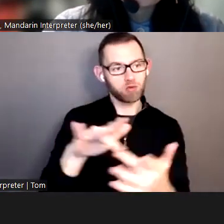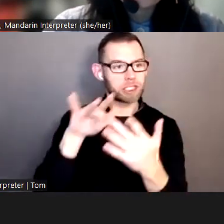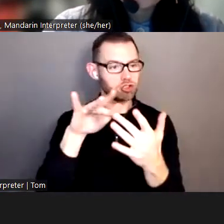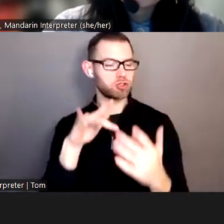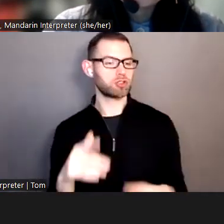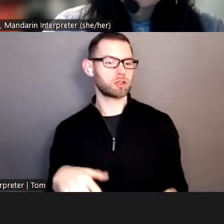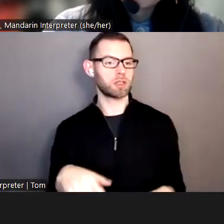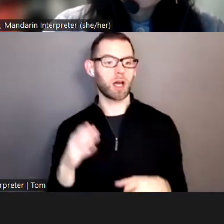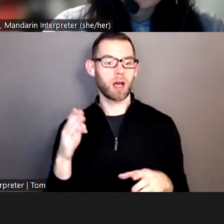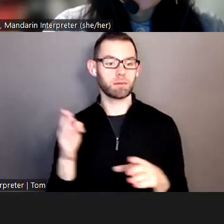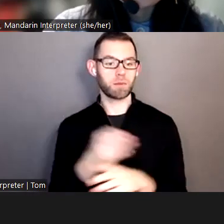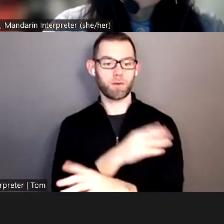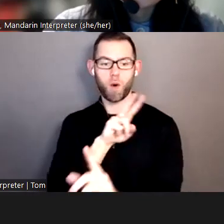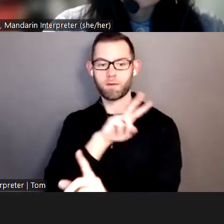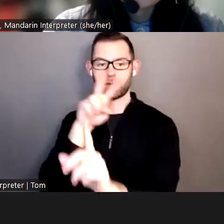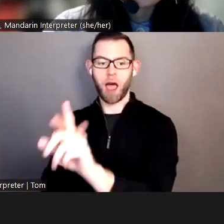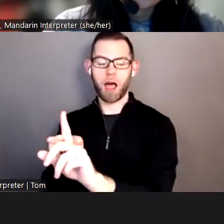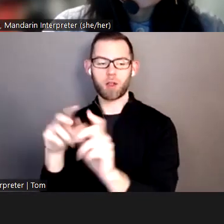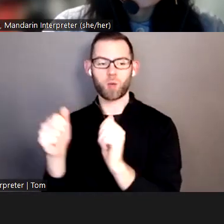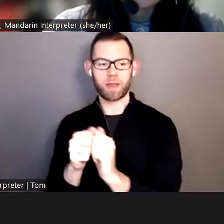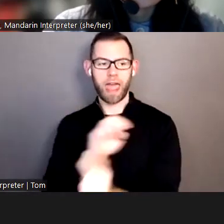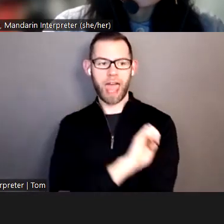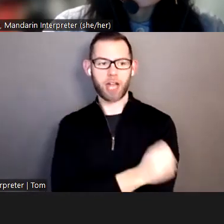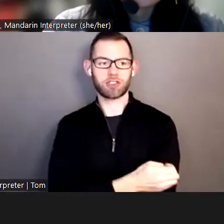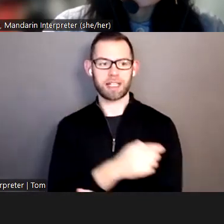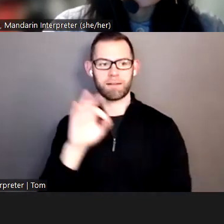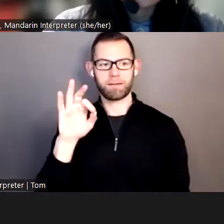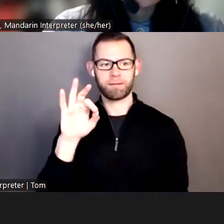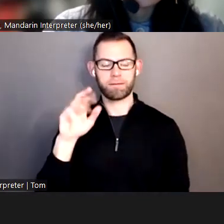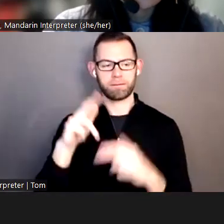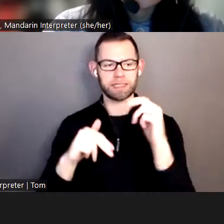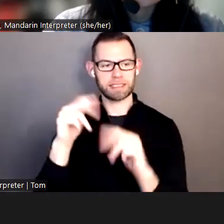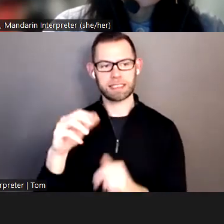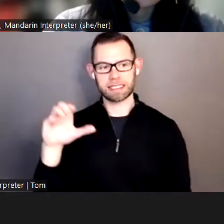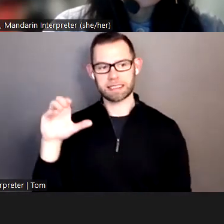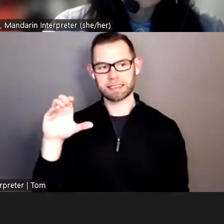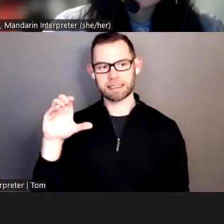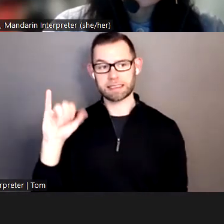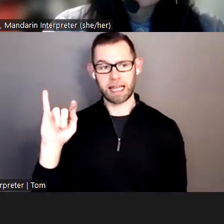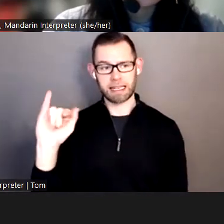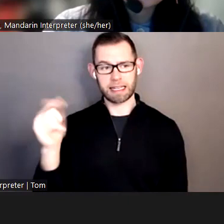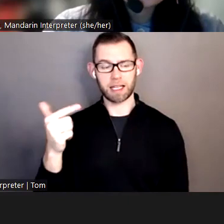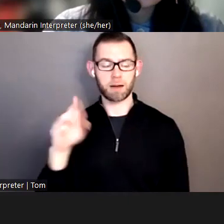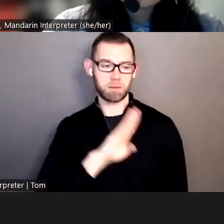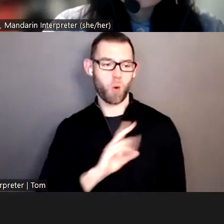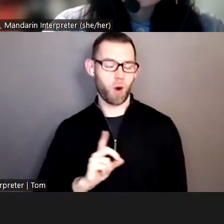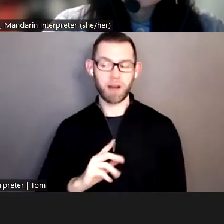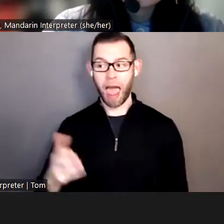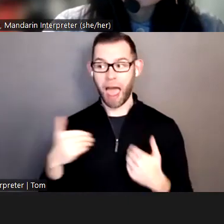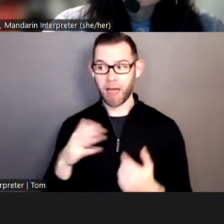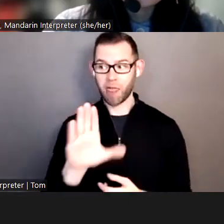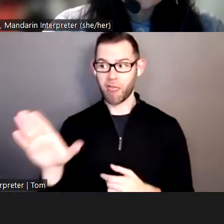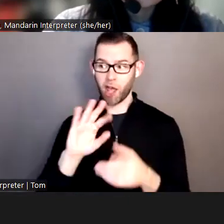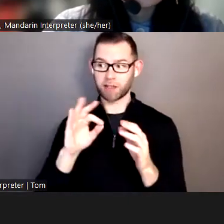with the Energy Facility Siting Board and to have staff from the Siting Board be involved and make sure that there's